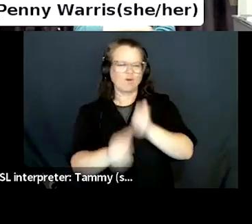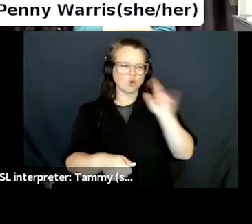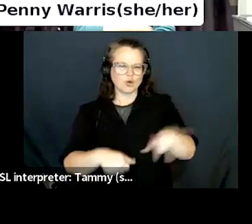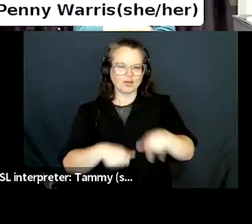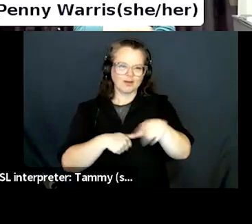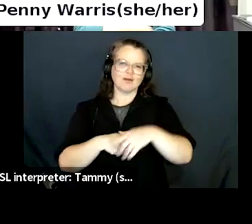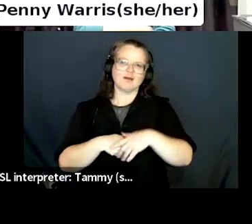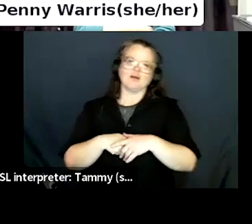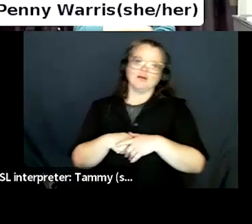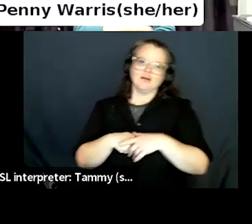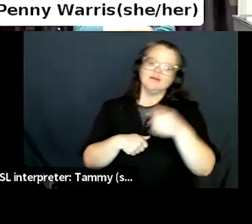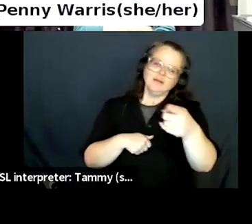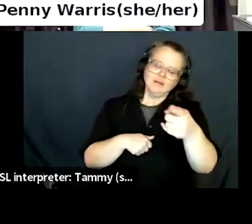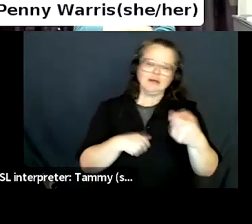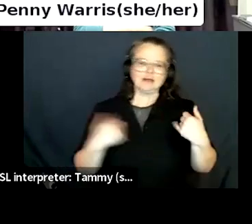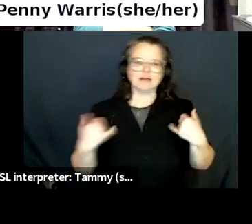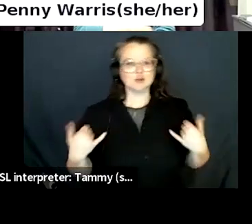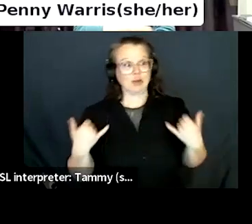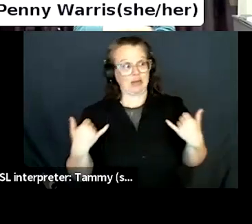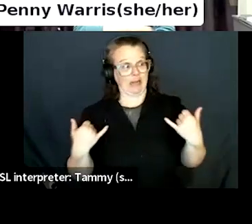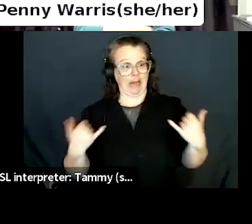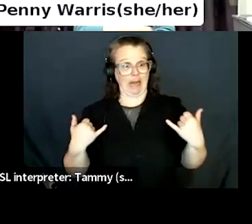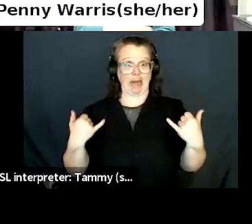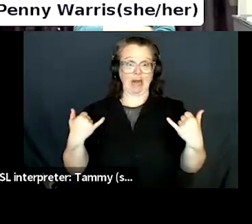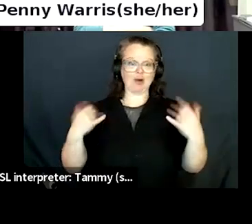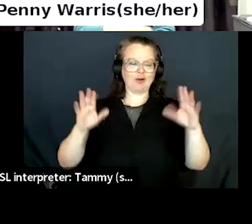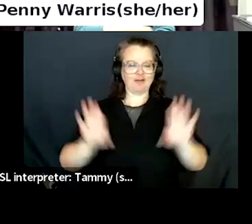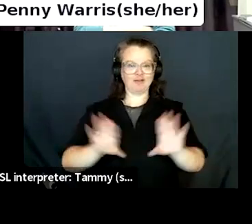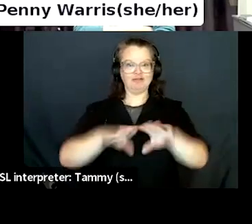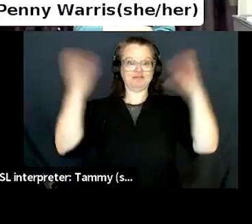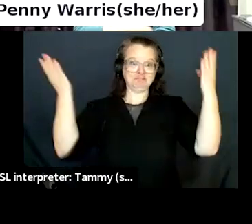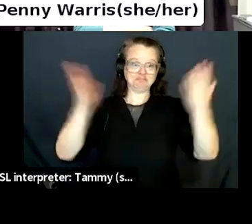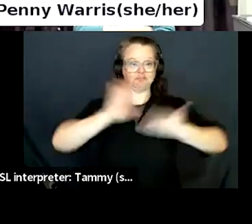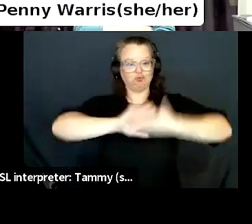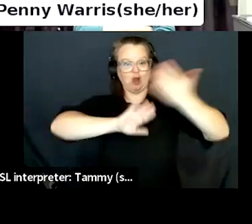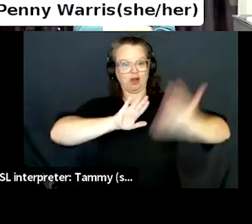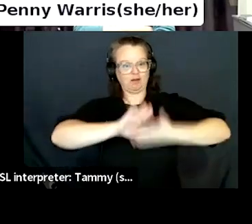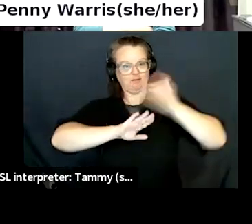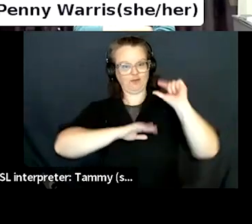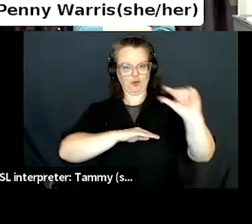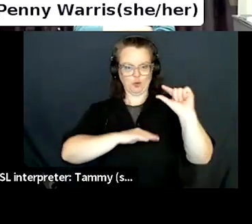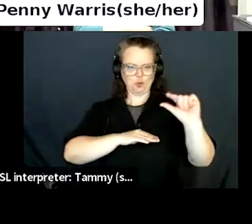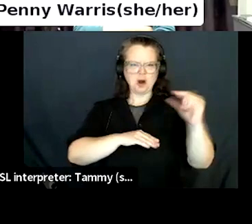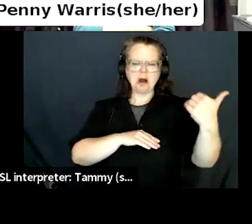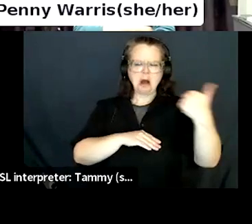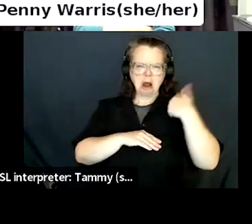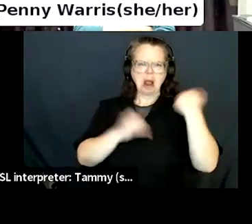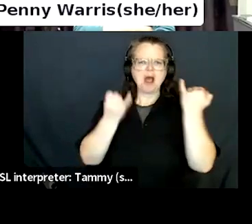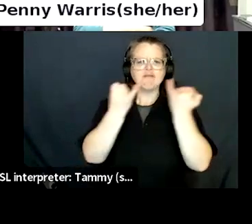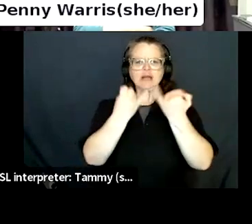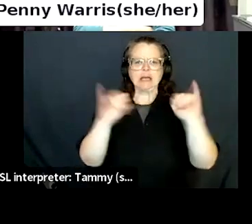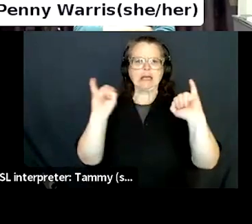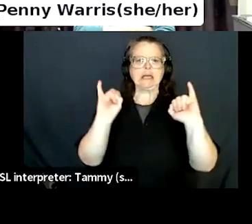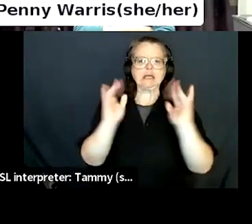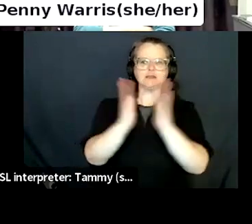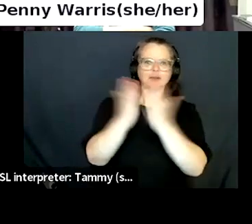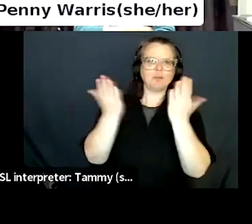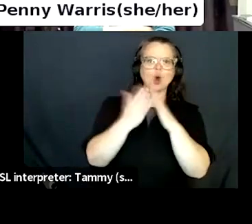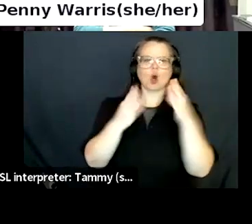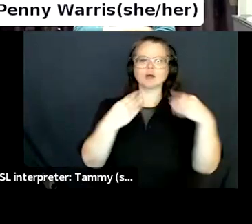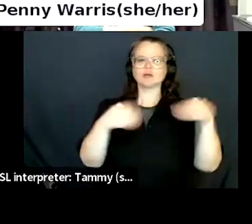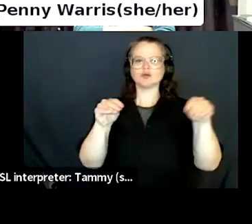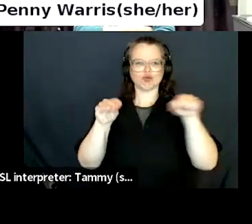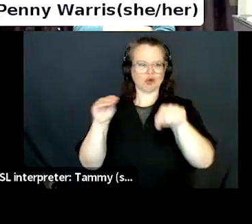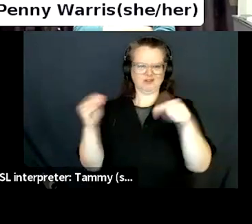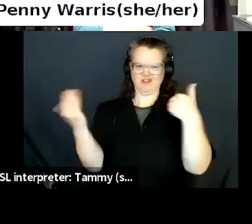now I have kind of a long list of indie publishers who, uh, I can deal with directly and I'm familiar with